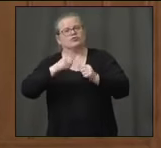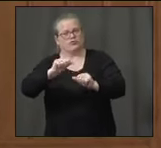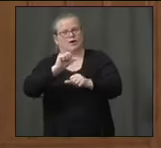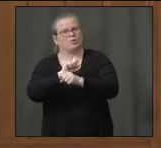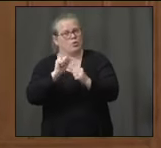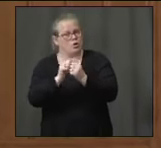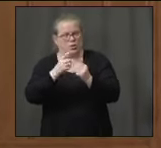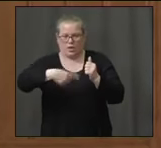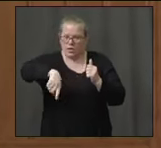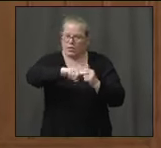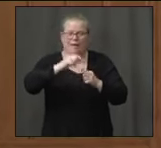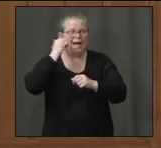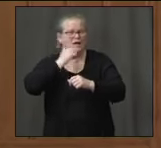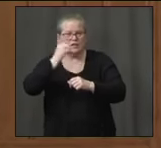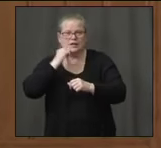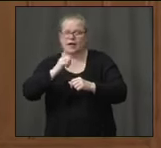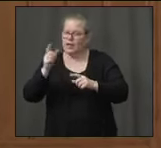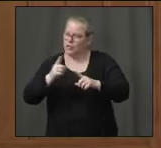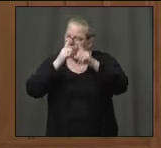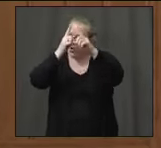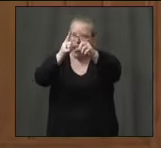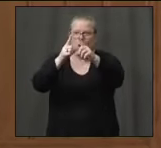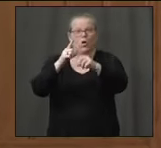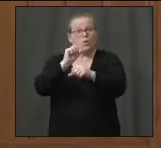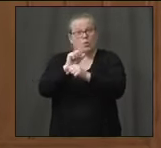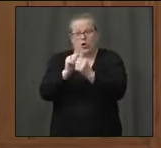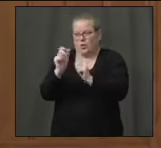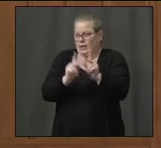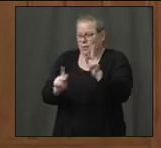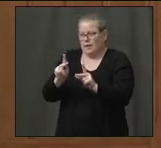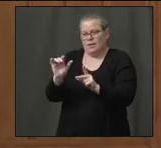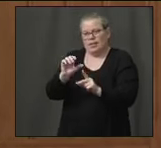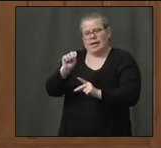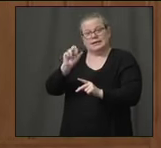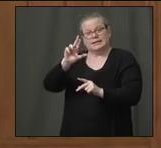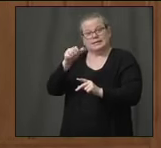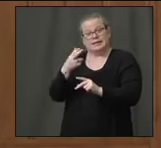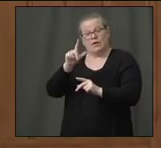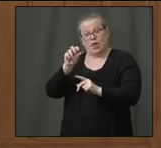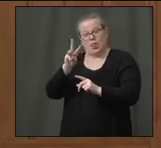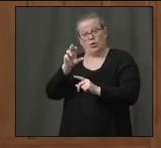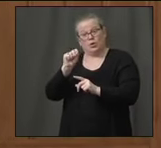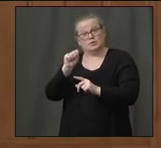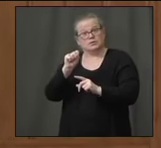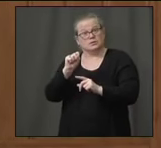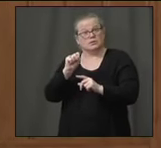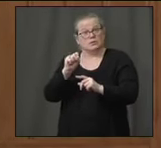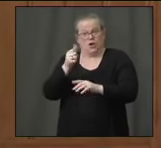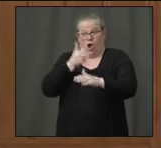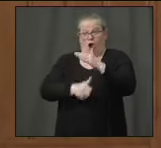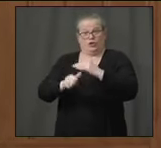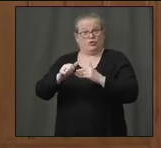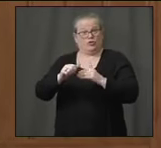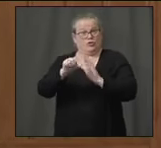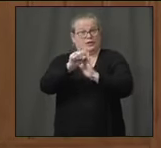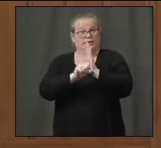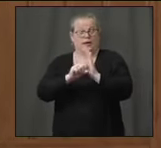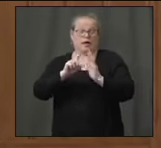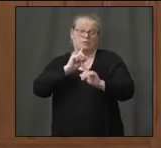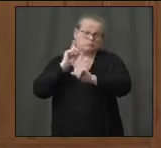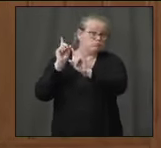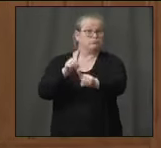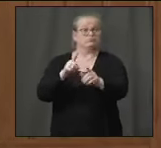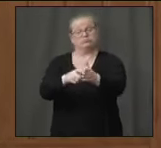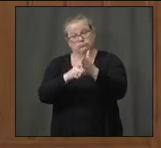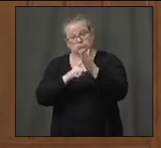on it every day, working with people like Sarah Lewis to ensure that under the mandate, we've really set forth in the state is we have to improve access. It's